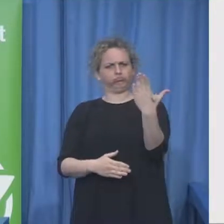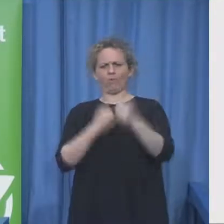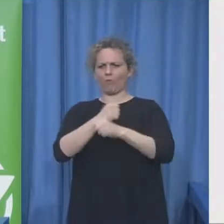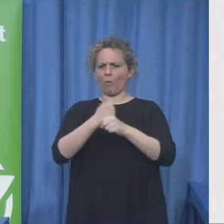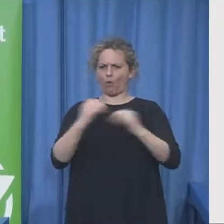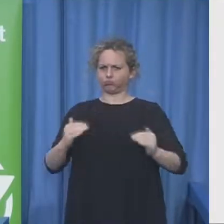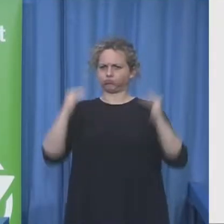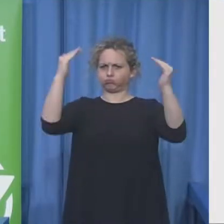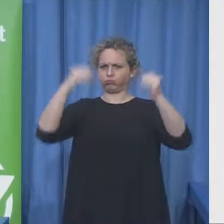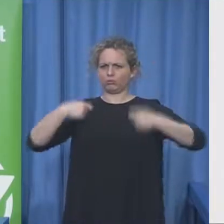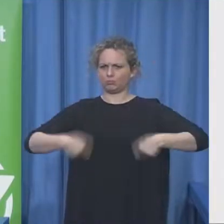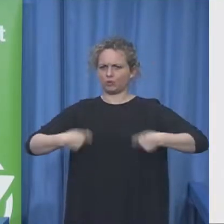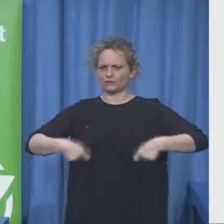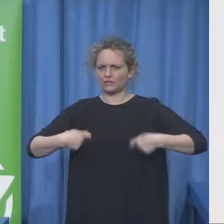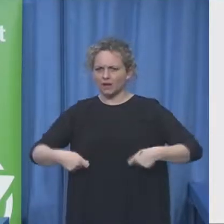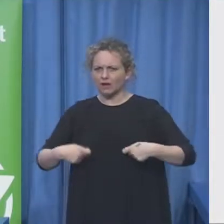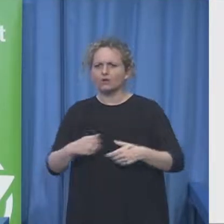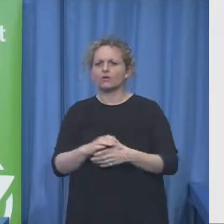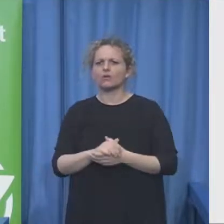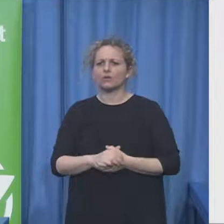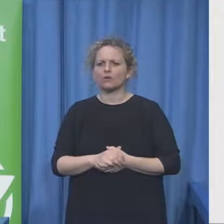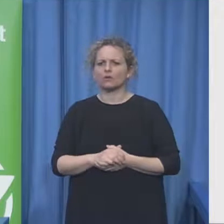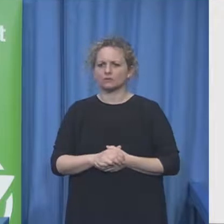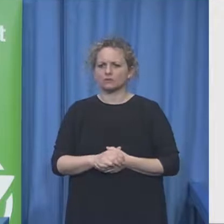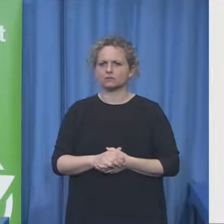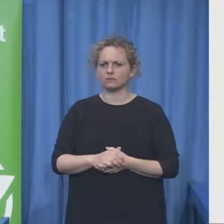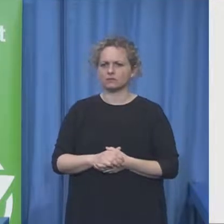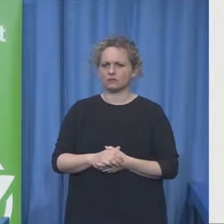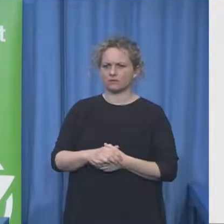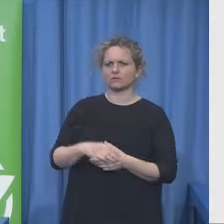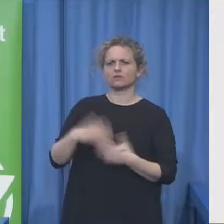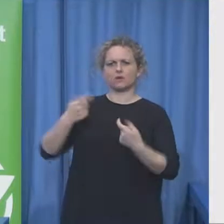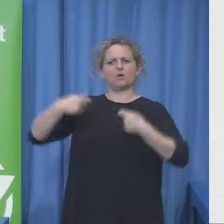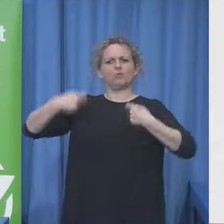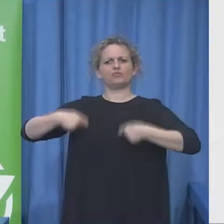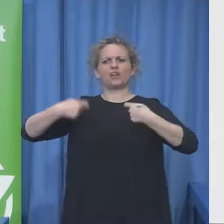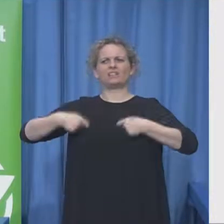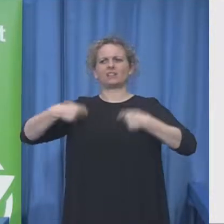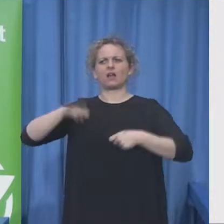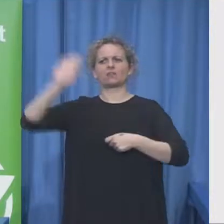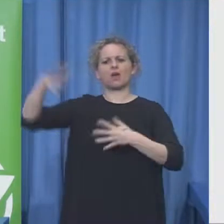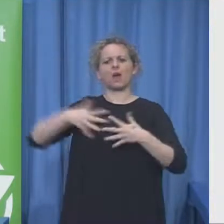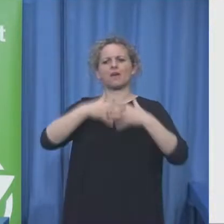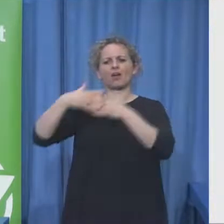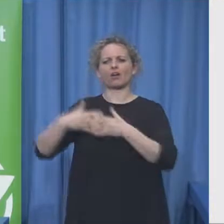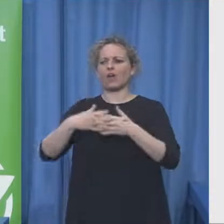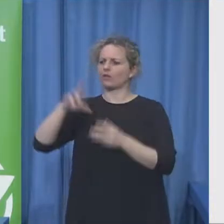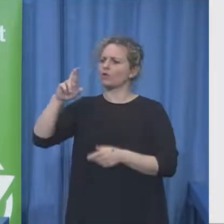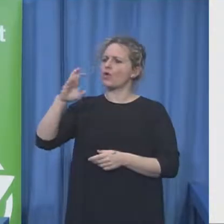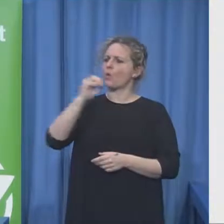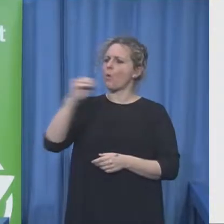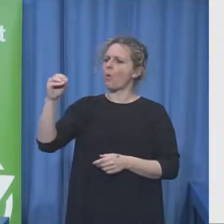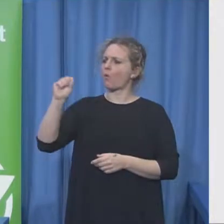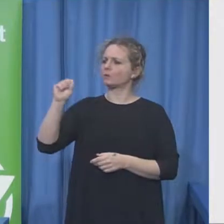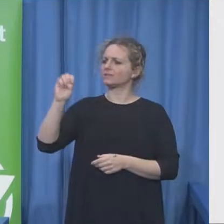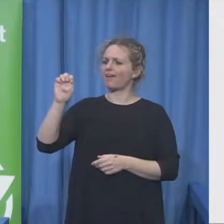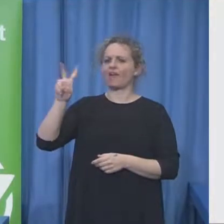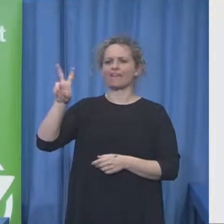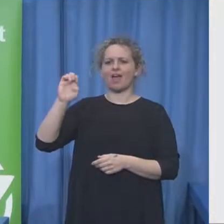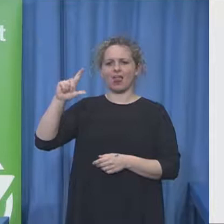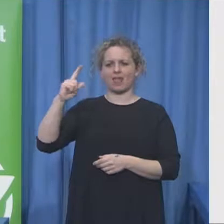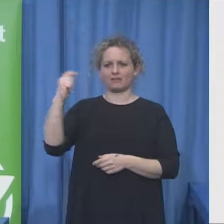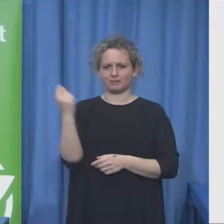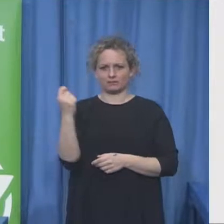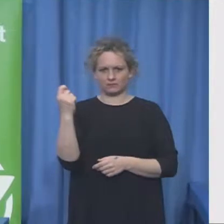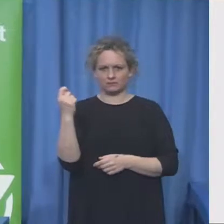an outfit that is supposed to be artistic by definition Mainspring Arts you've got arts in your job title and so it's Katia